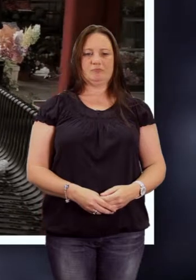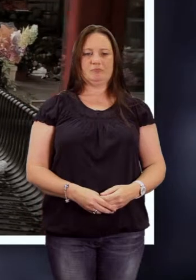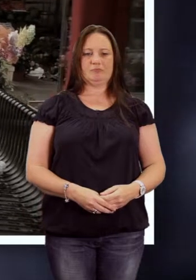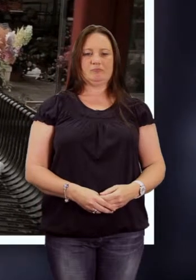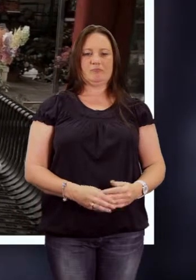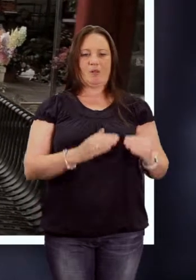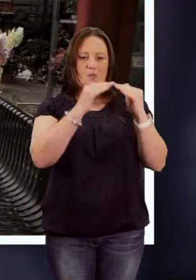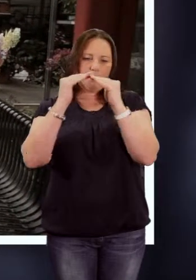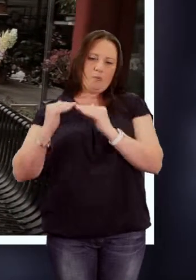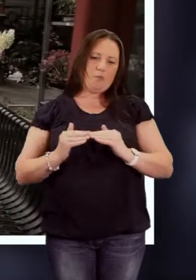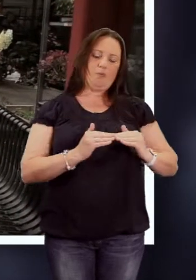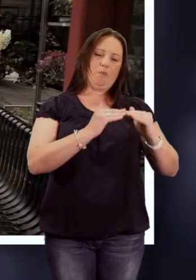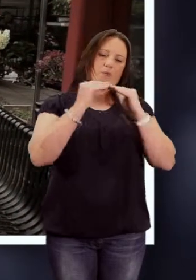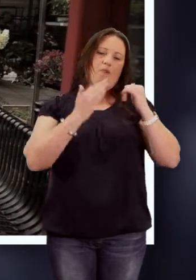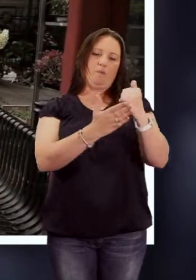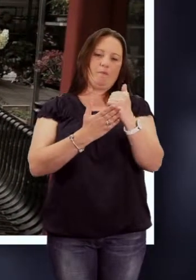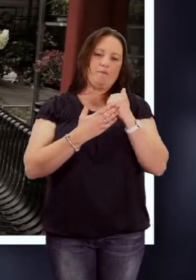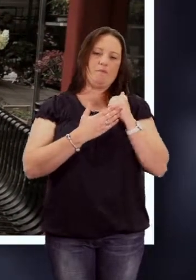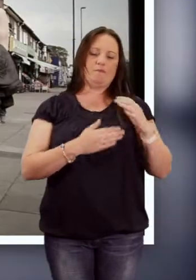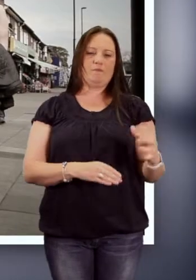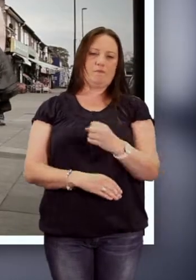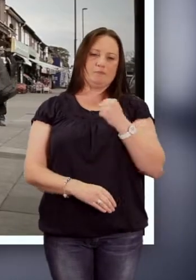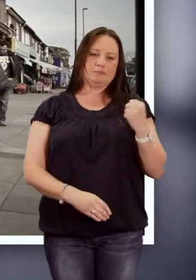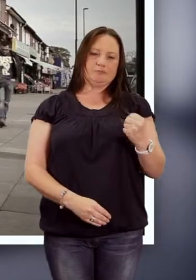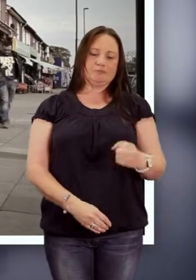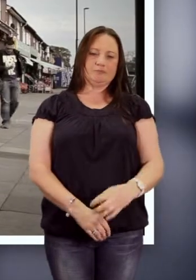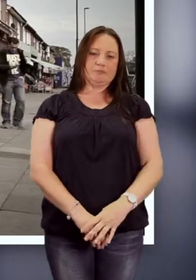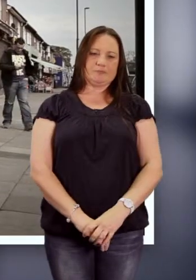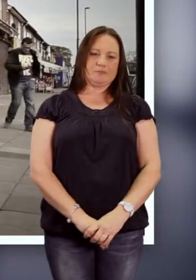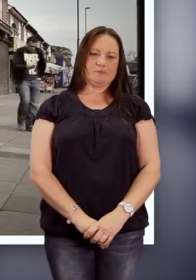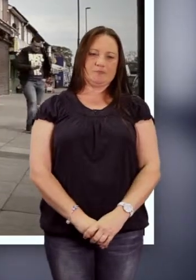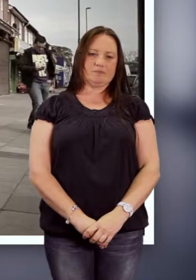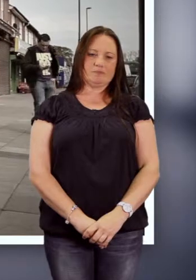Help me find equality.